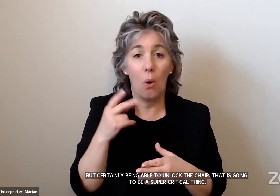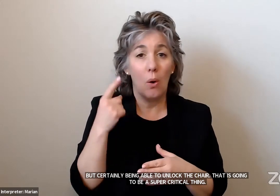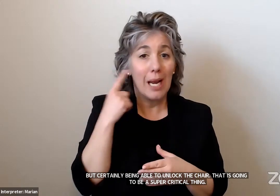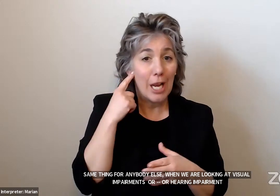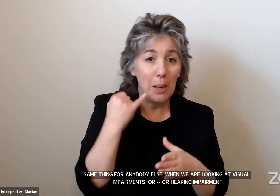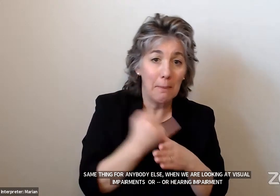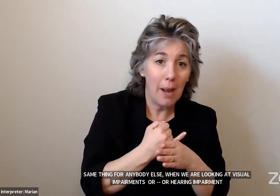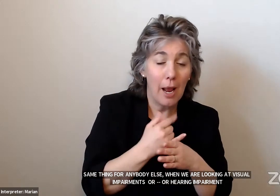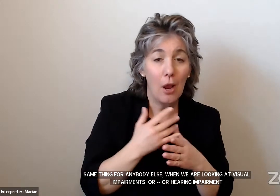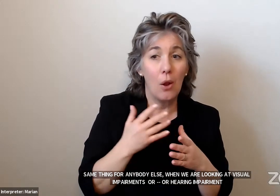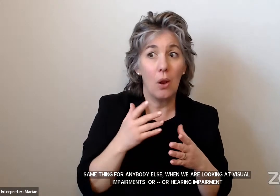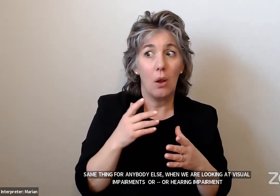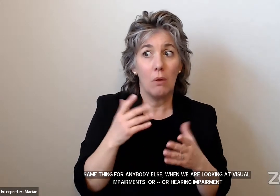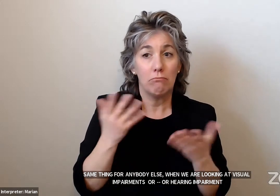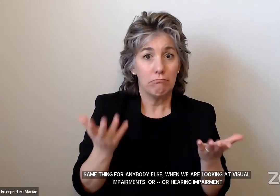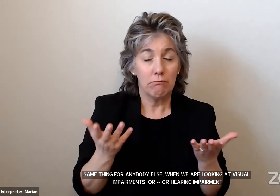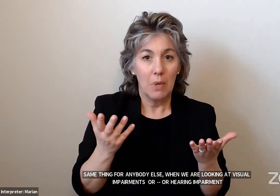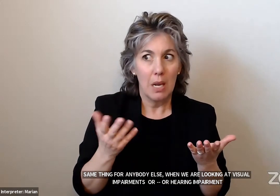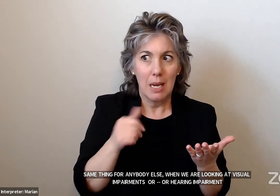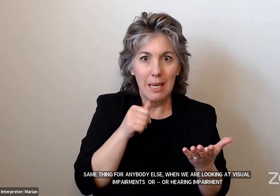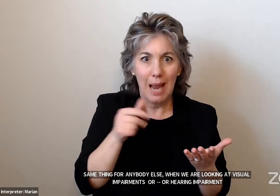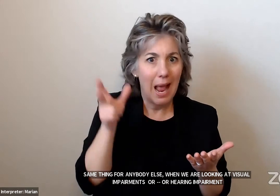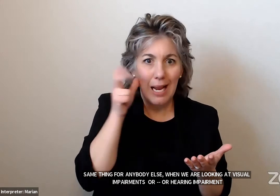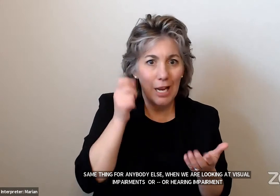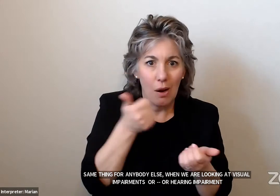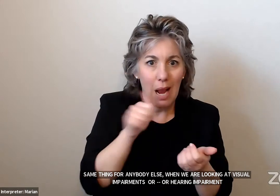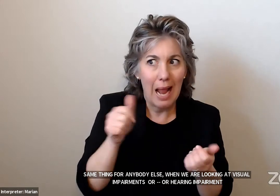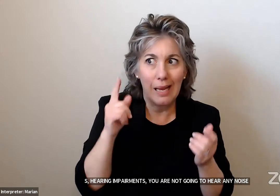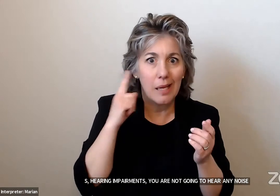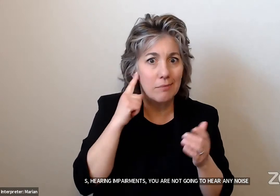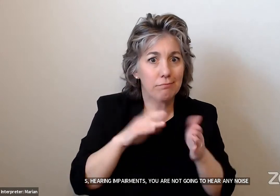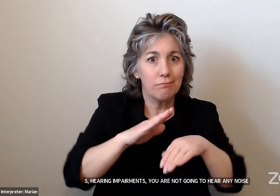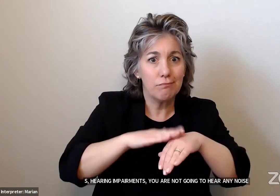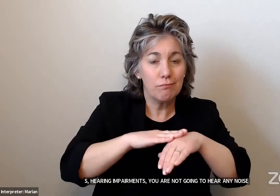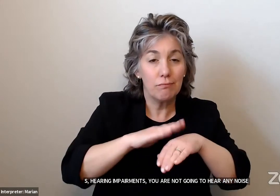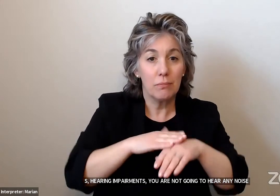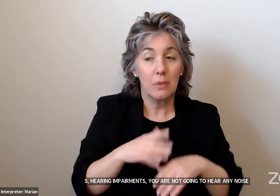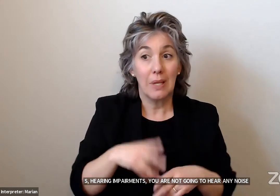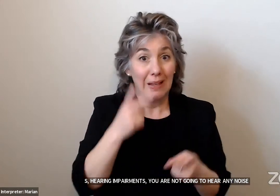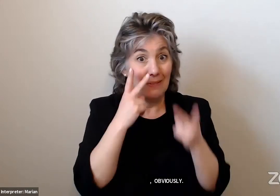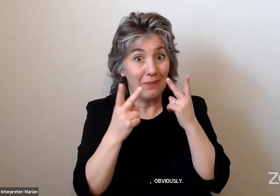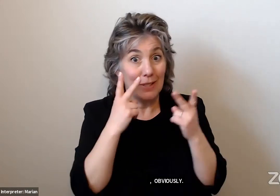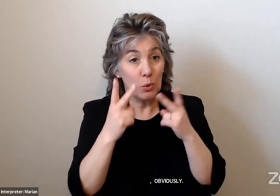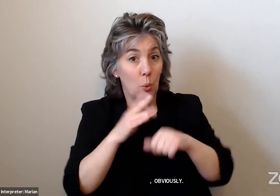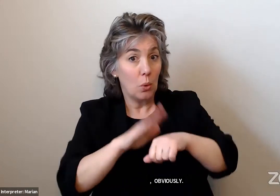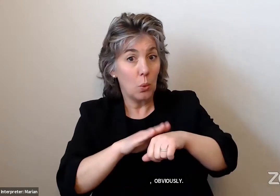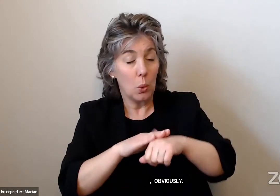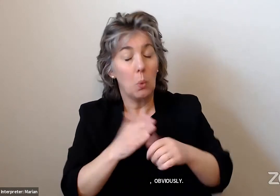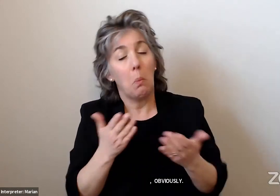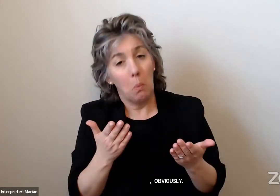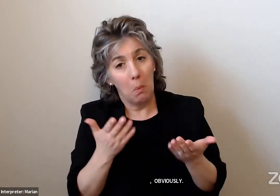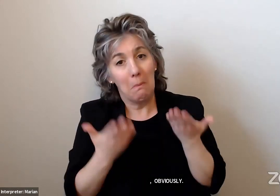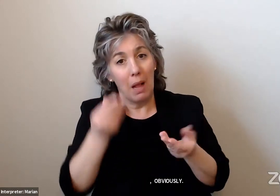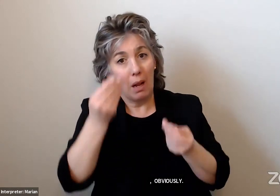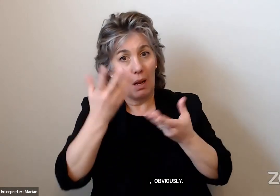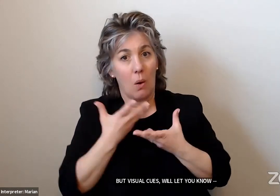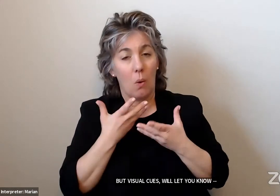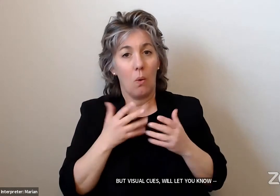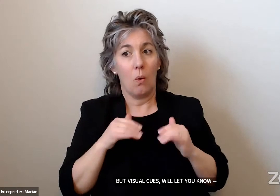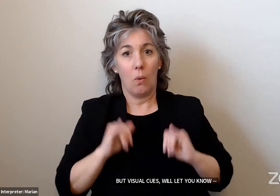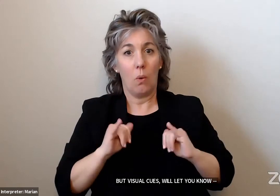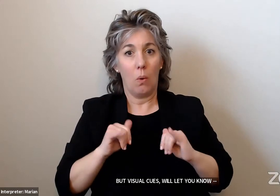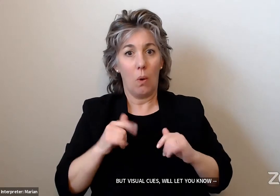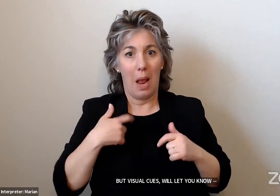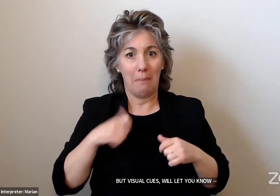impairments, you're not going to hear any noise, obviously. But visual cues will let you know, hey, I need to get